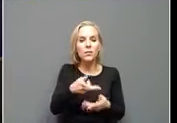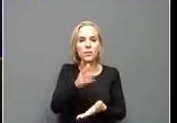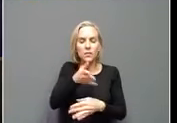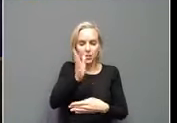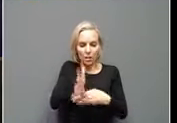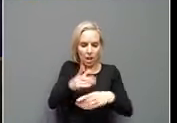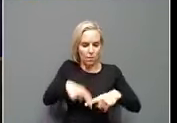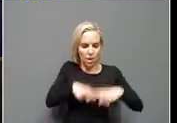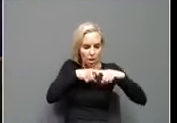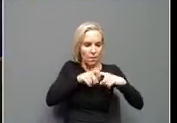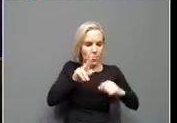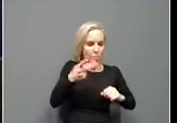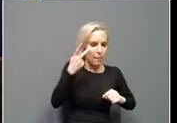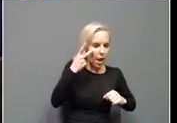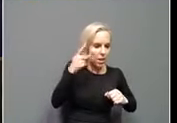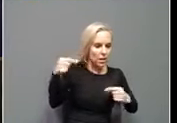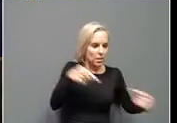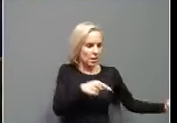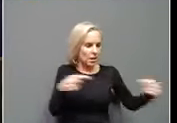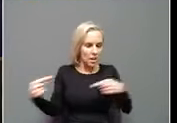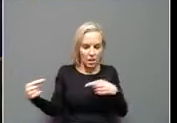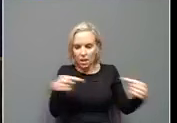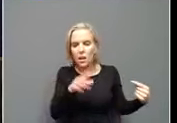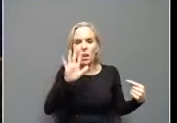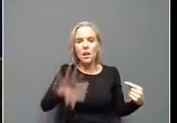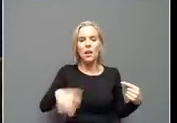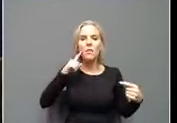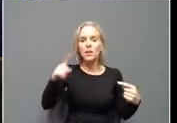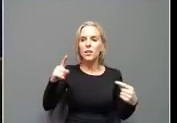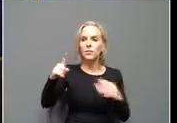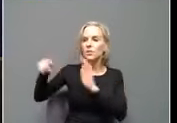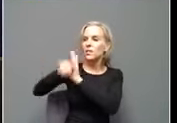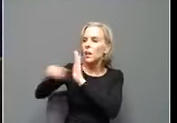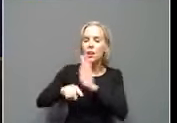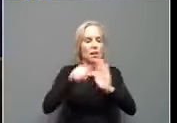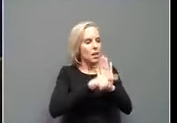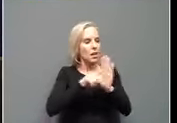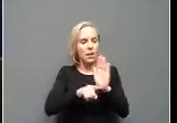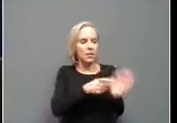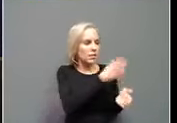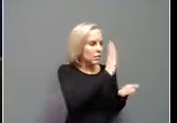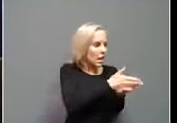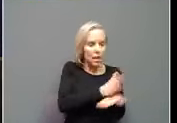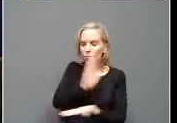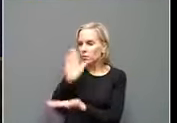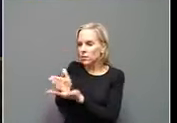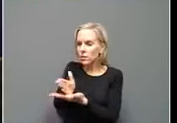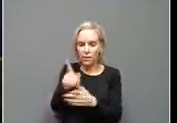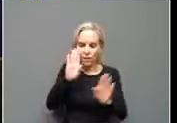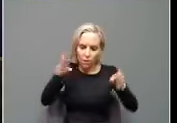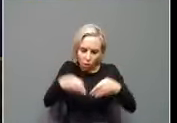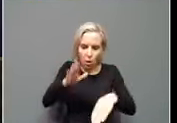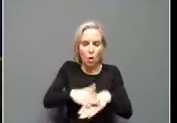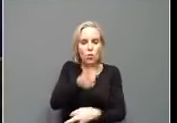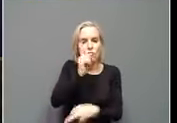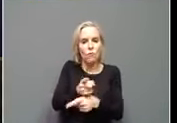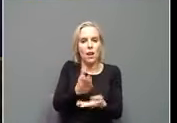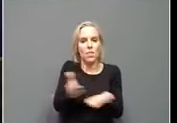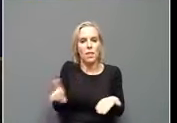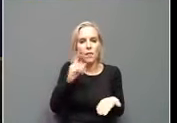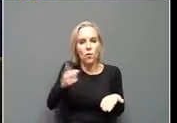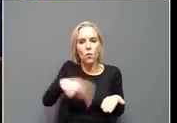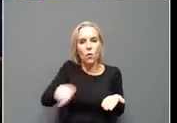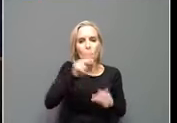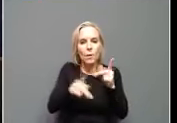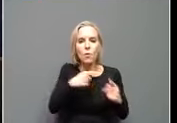when you push out the noise, and when you just work to do the right things for our people. When we value their lives,